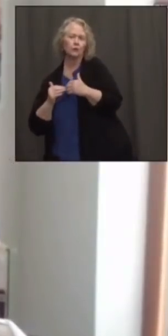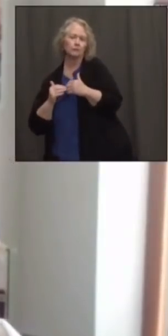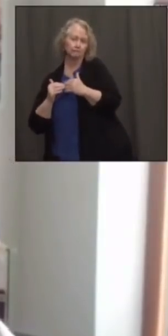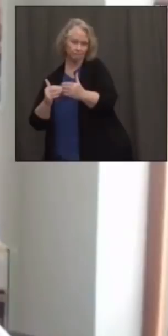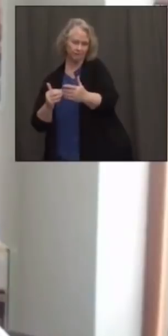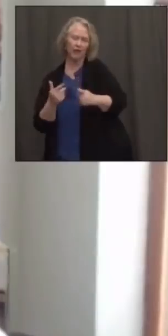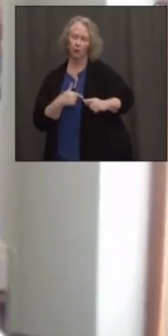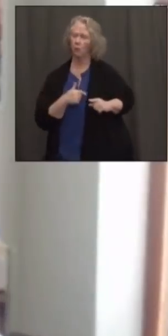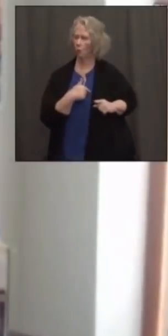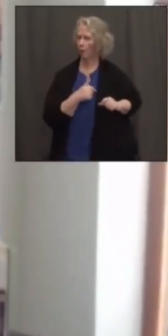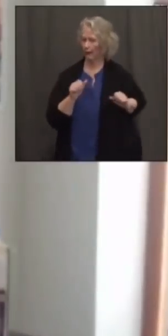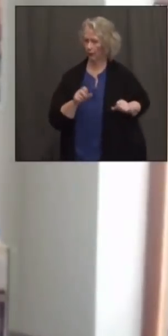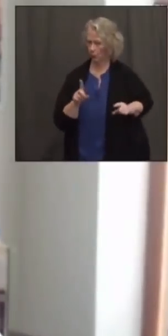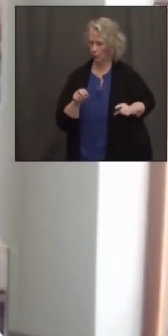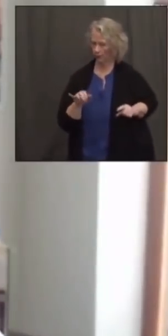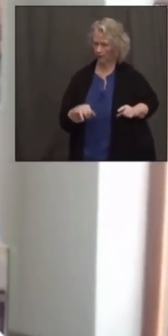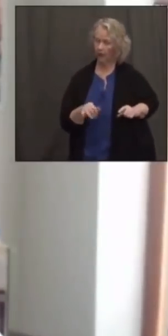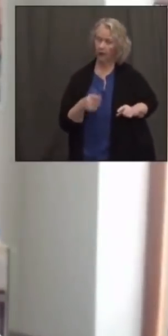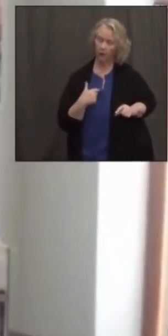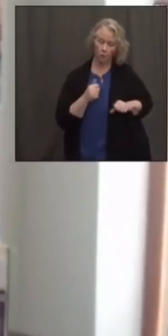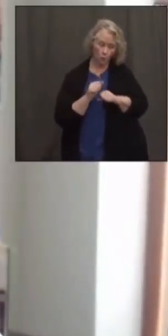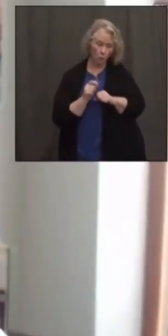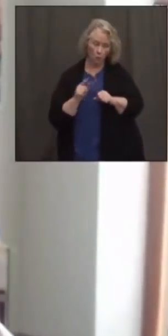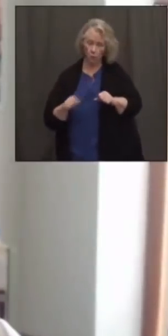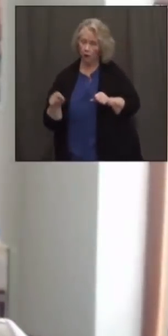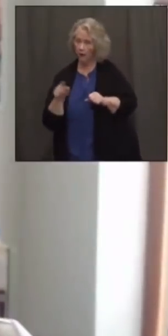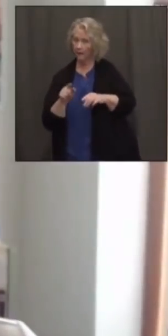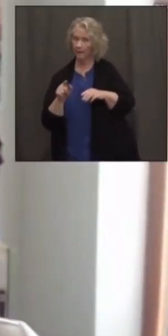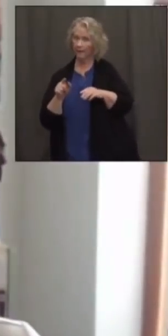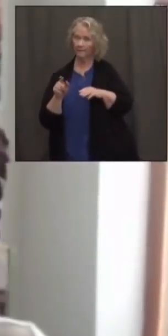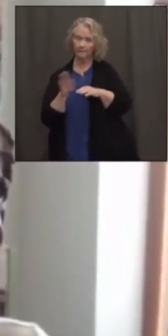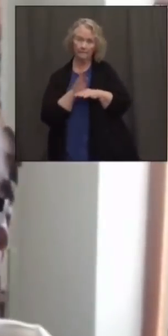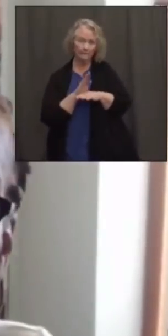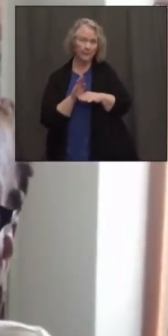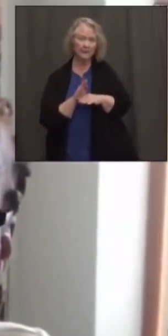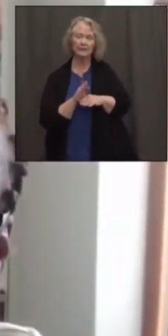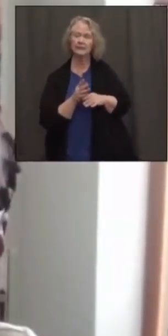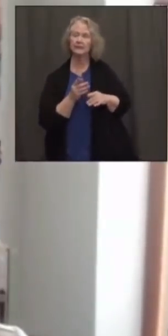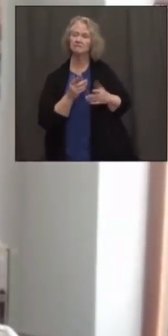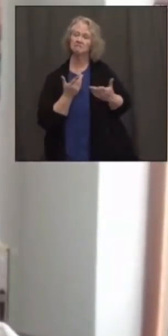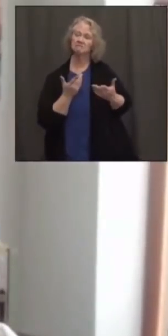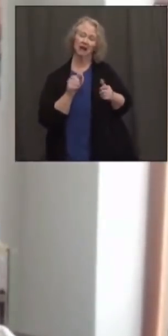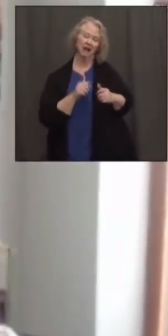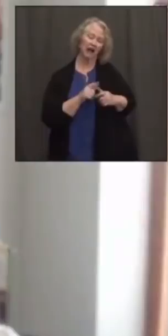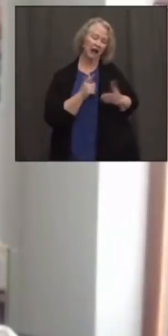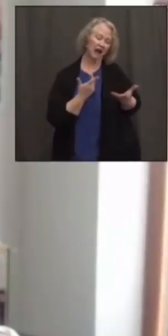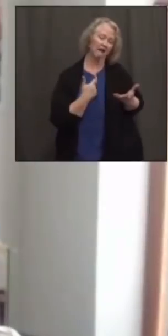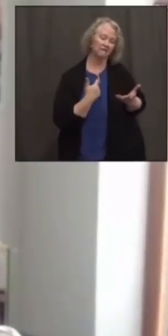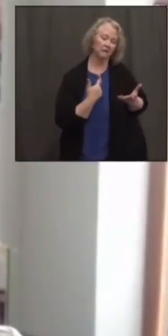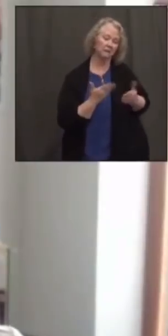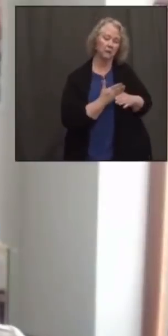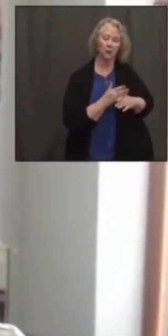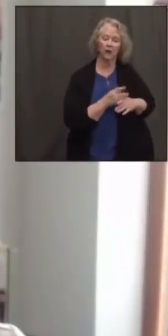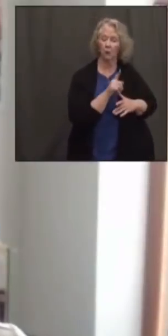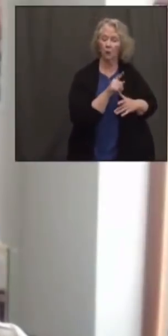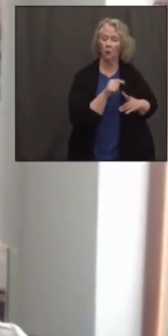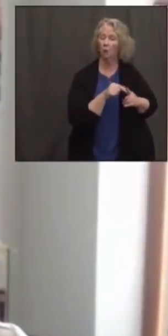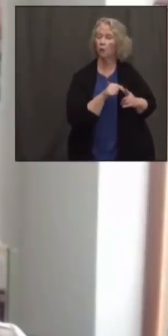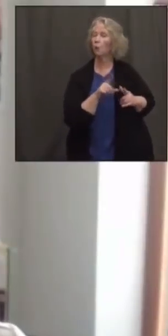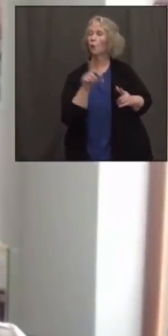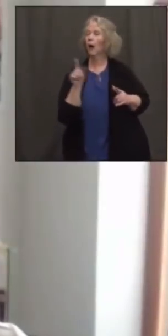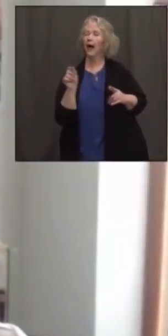opportunity. We work with businesses that employ anywhere from one to 20 individuals.